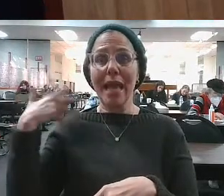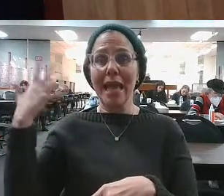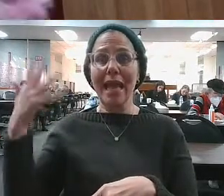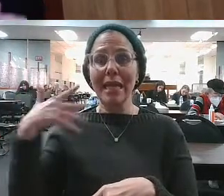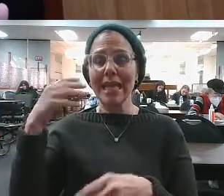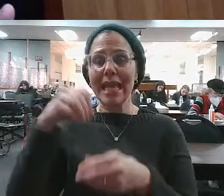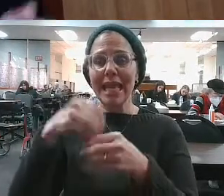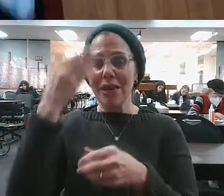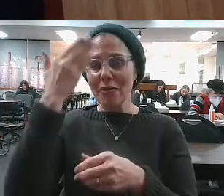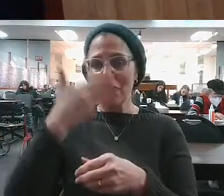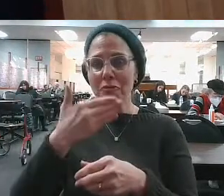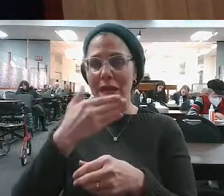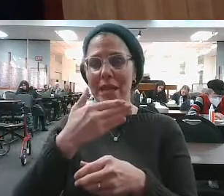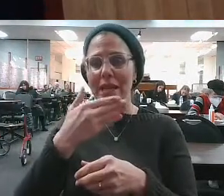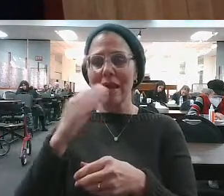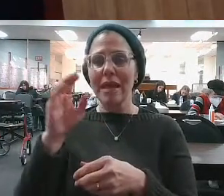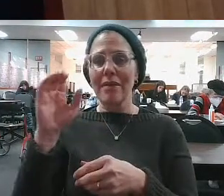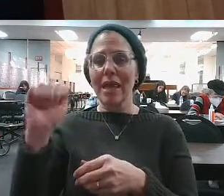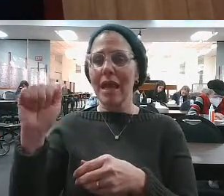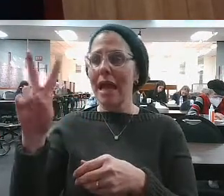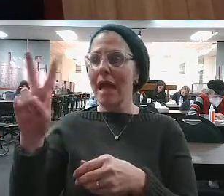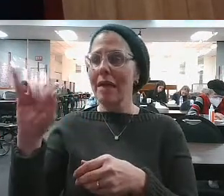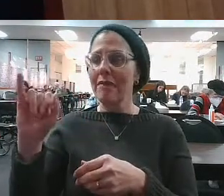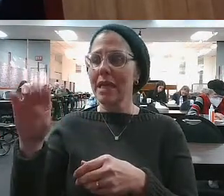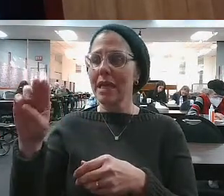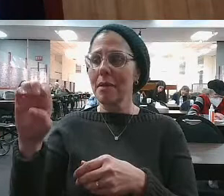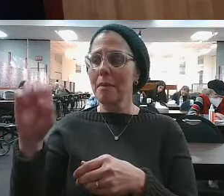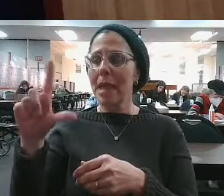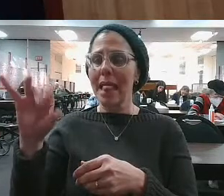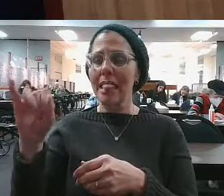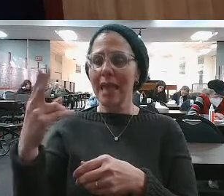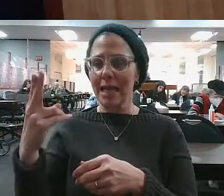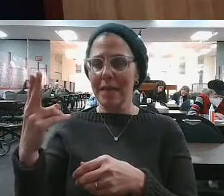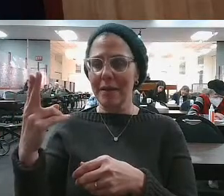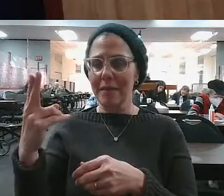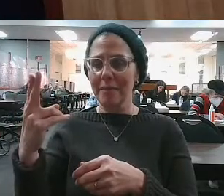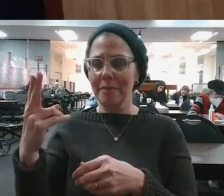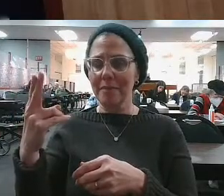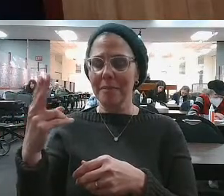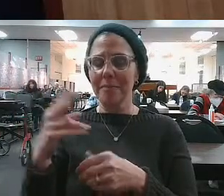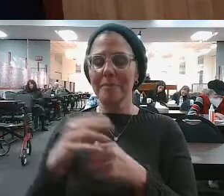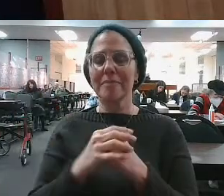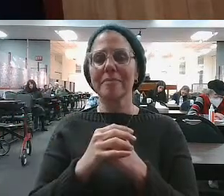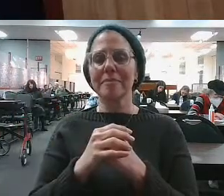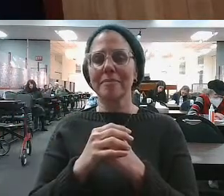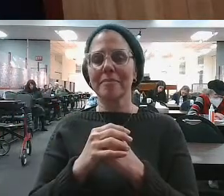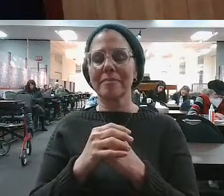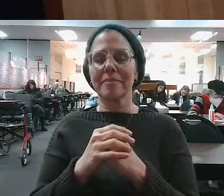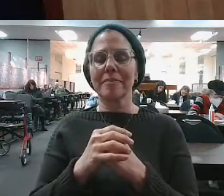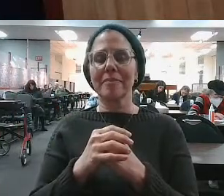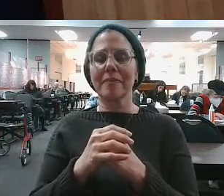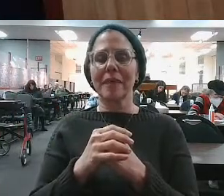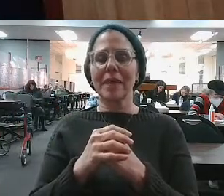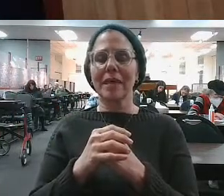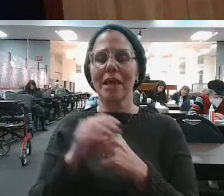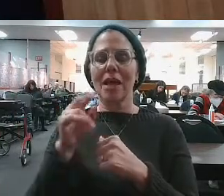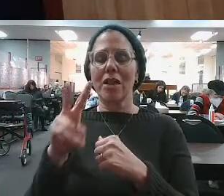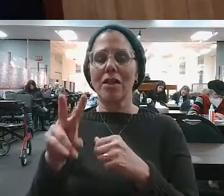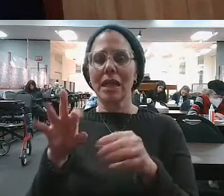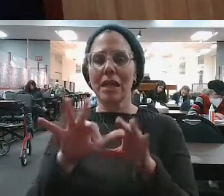Avimelech chased him away. David HaMelech went away. And then David HaMelech says in number five, Pasuk Beis, I